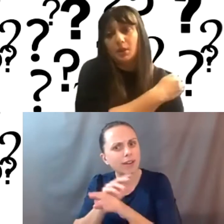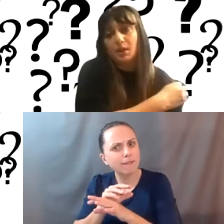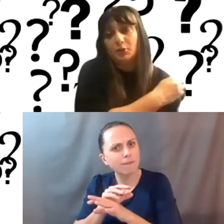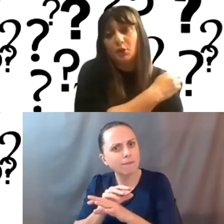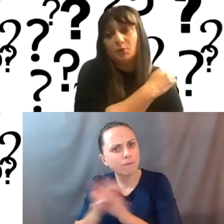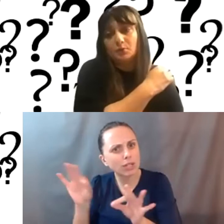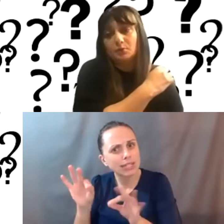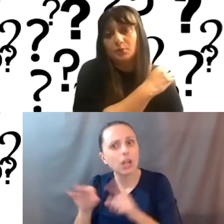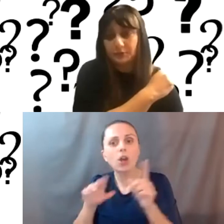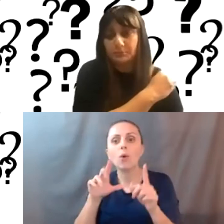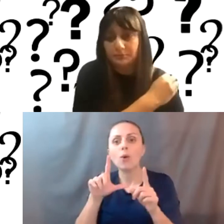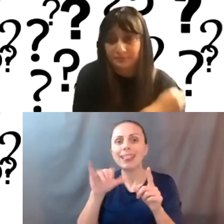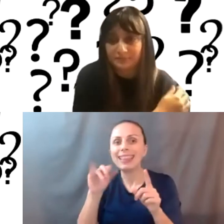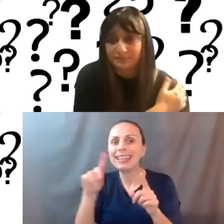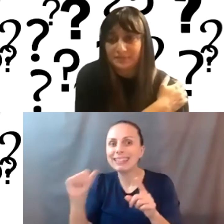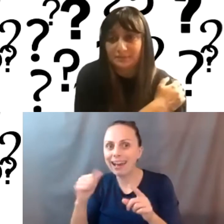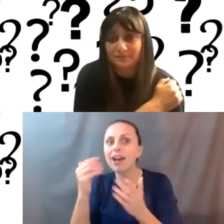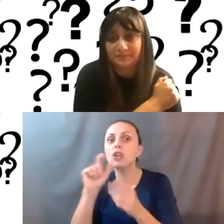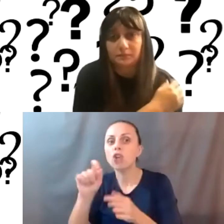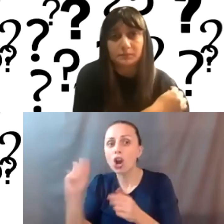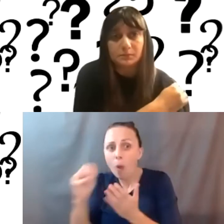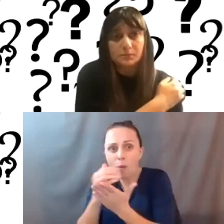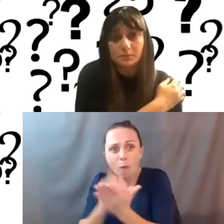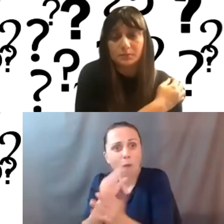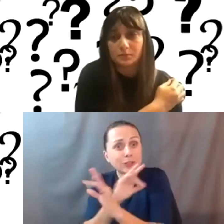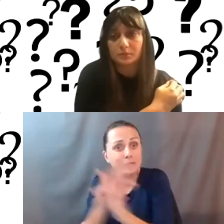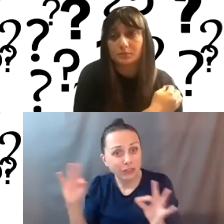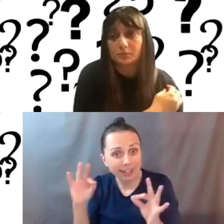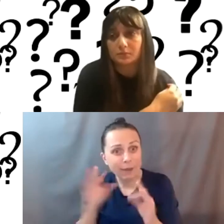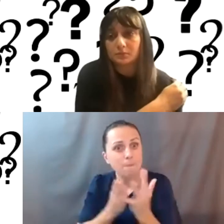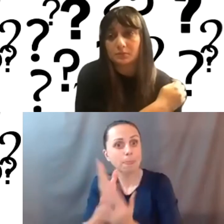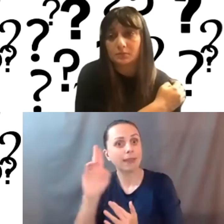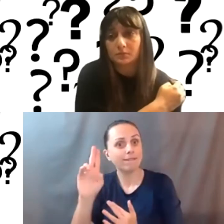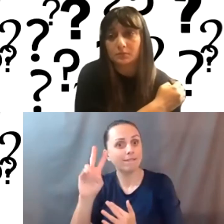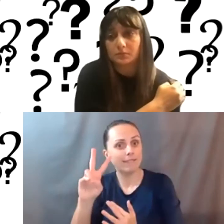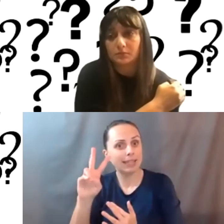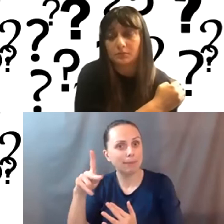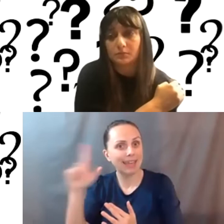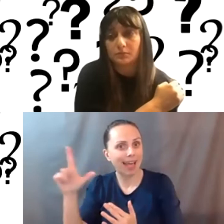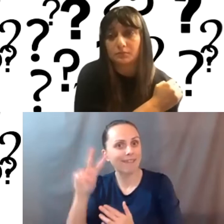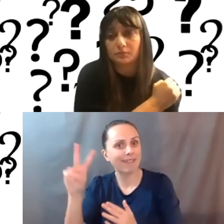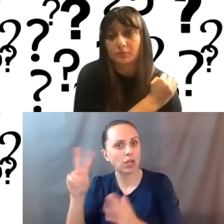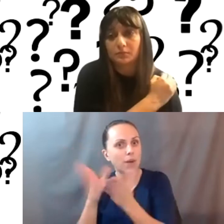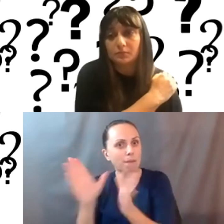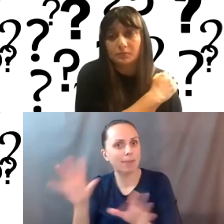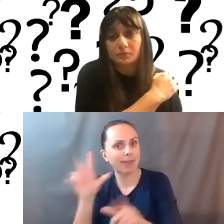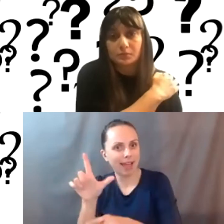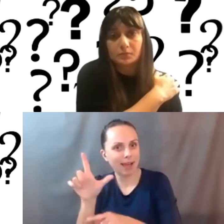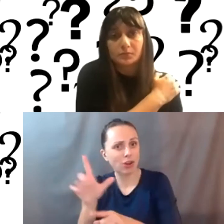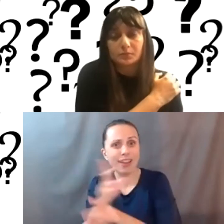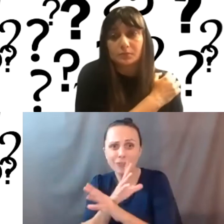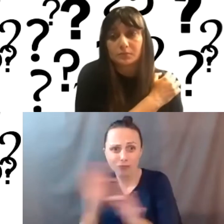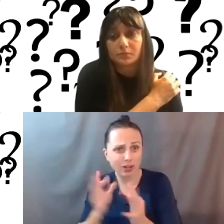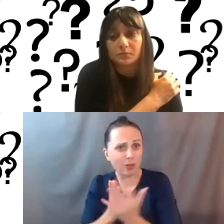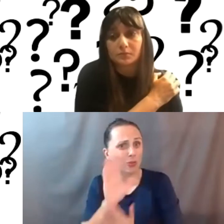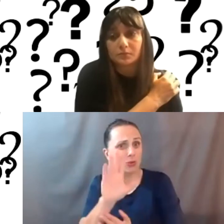but lynda.com has courses and they're free. If you go through the VPL, that's the important thing. Um, you can get it through your